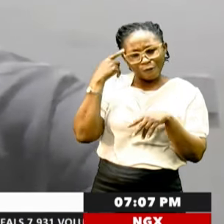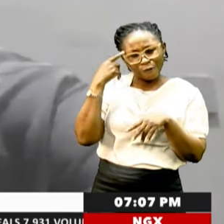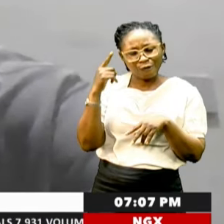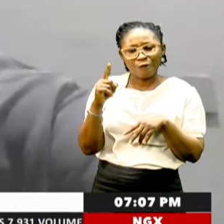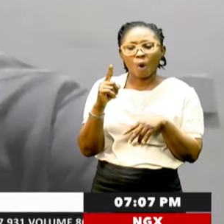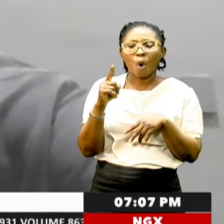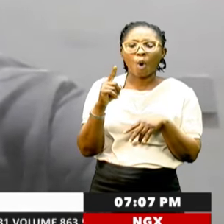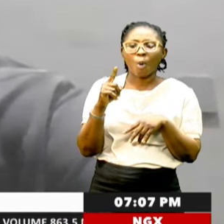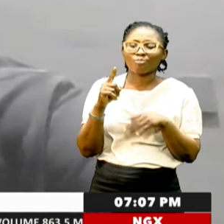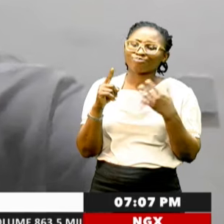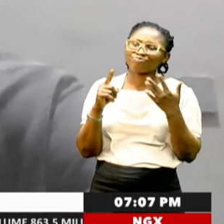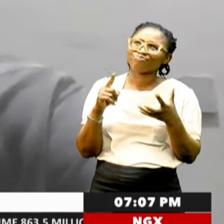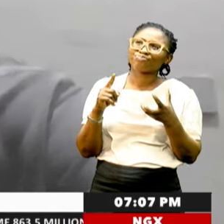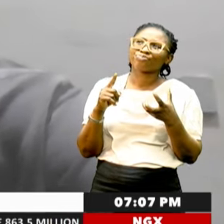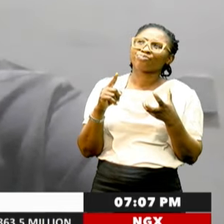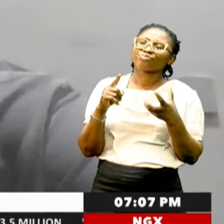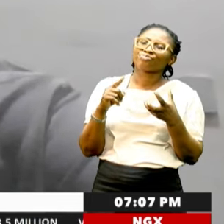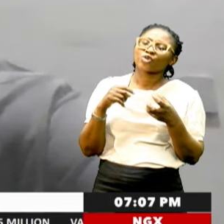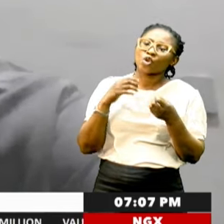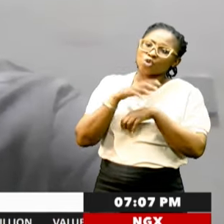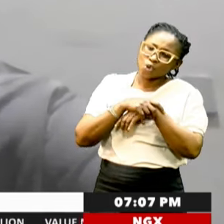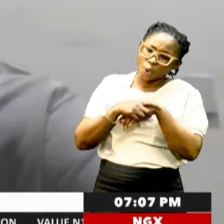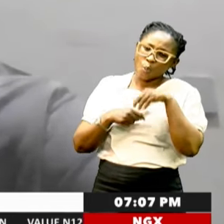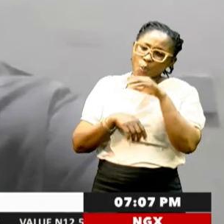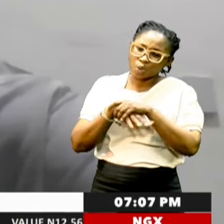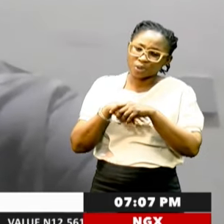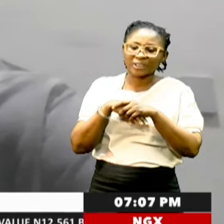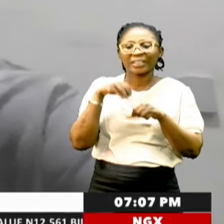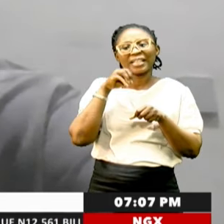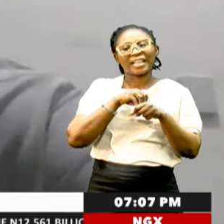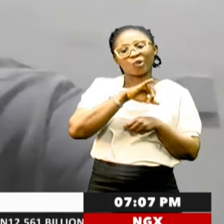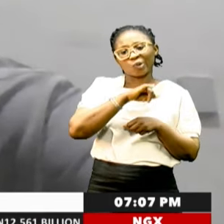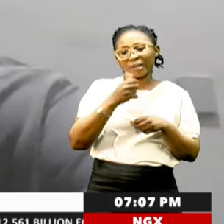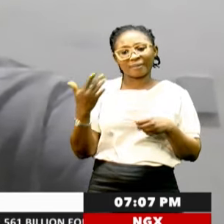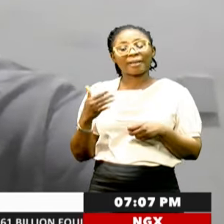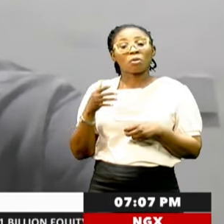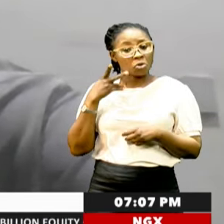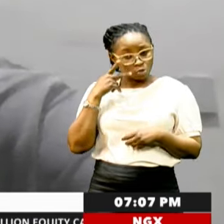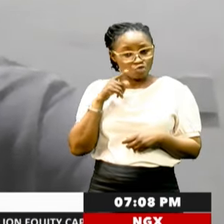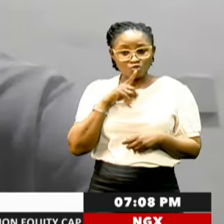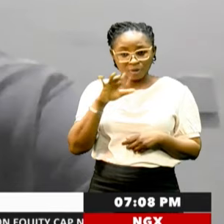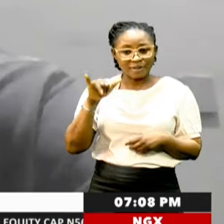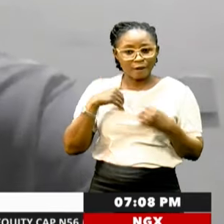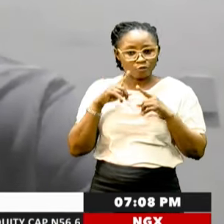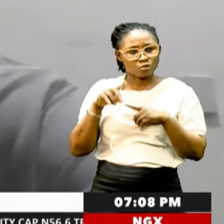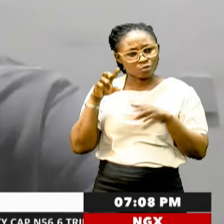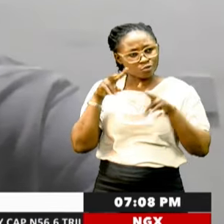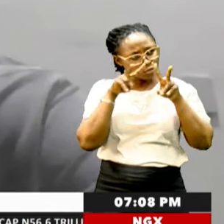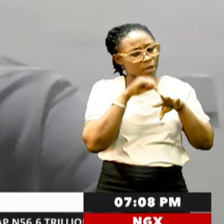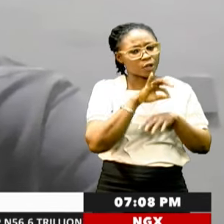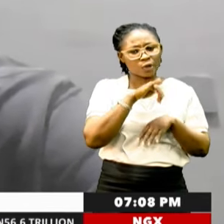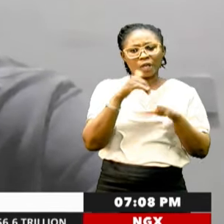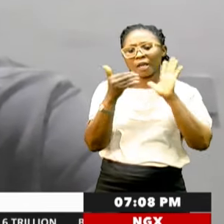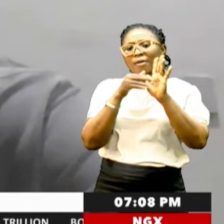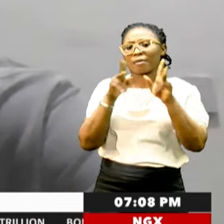support in something else. And so, obviously, they would have to look to the opposition. Over a decade has been